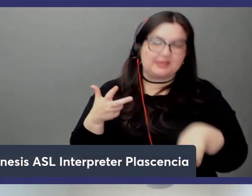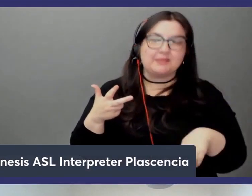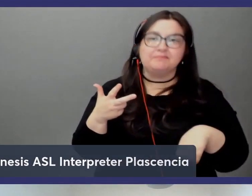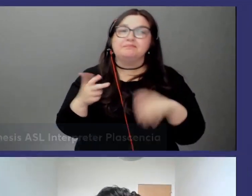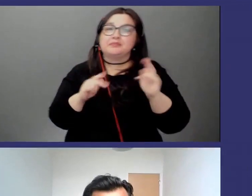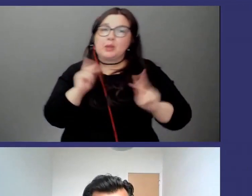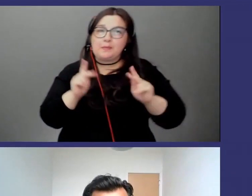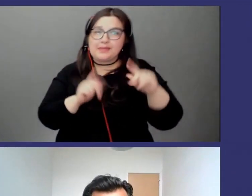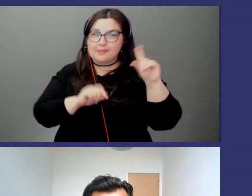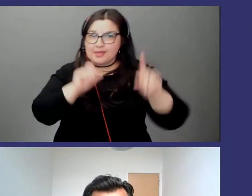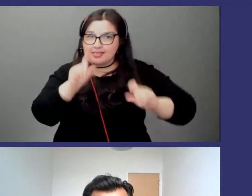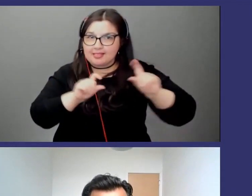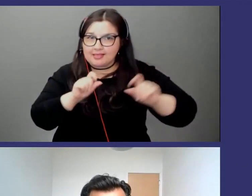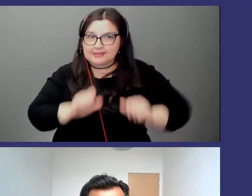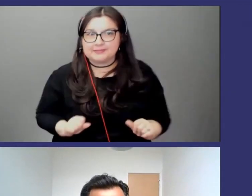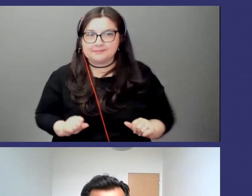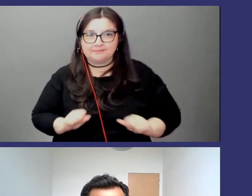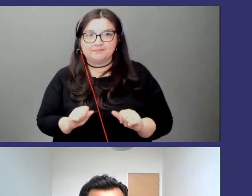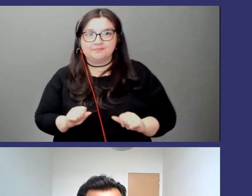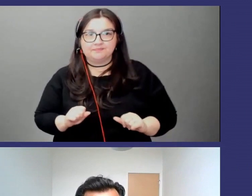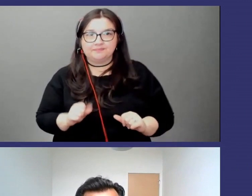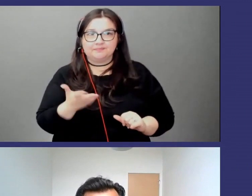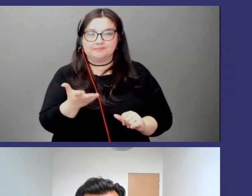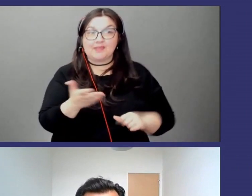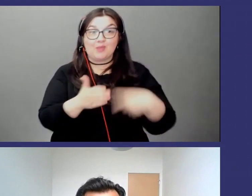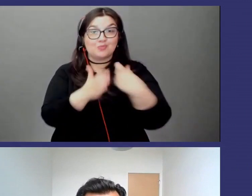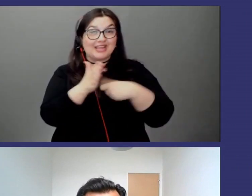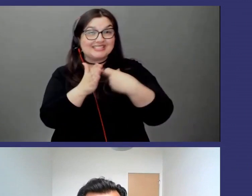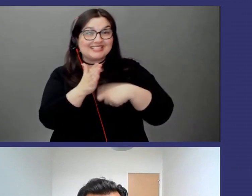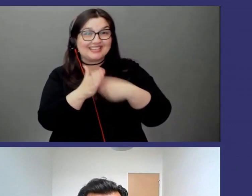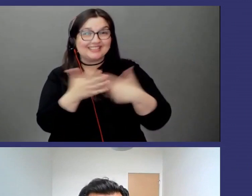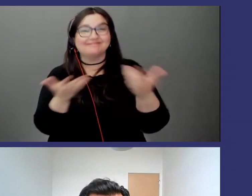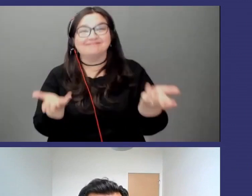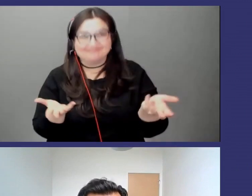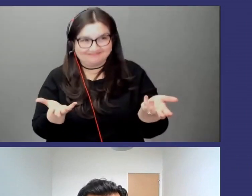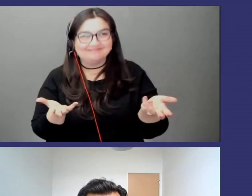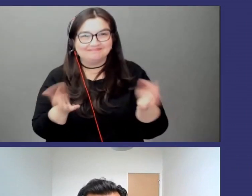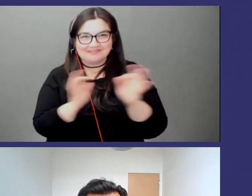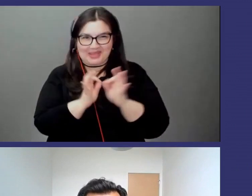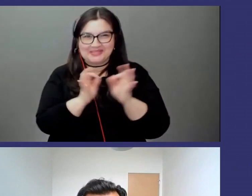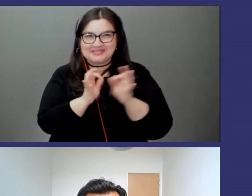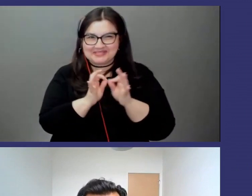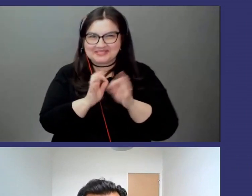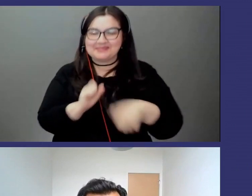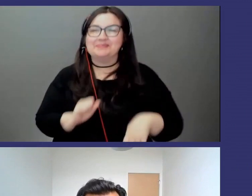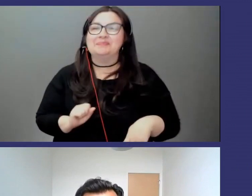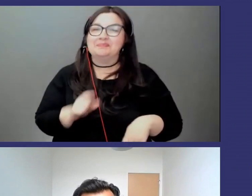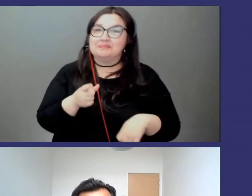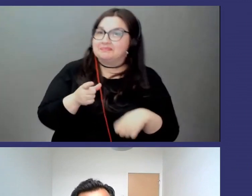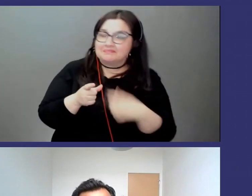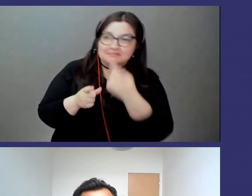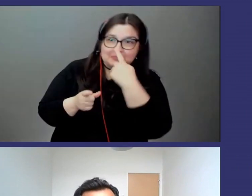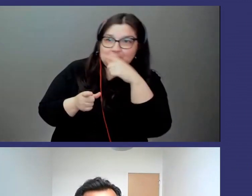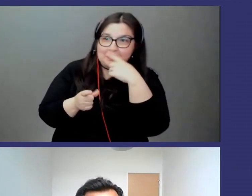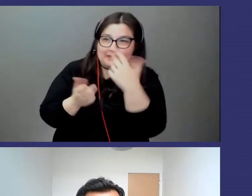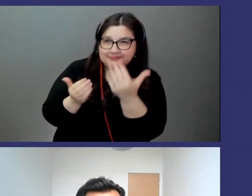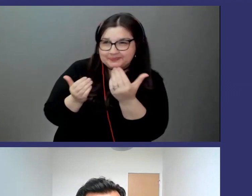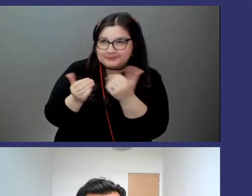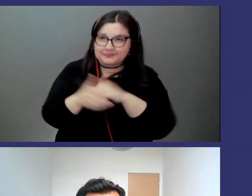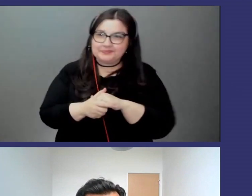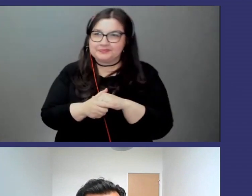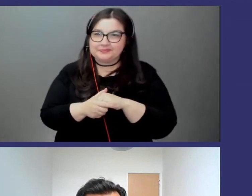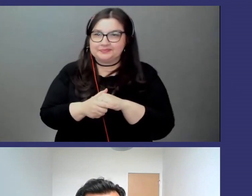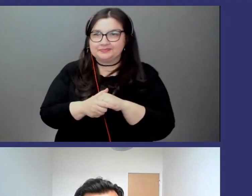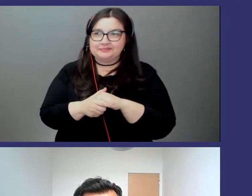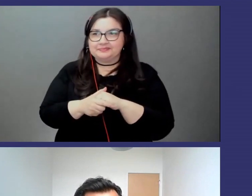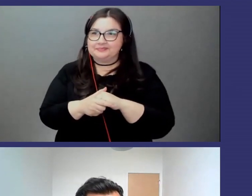about uh pricing cost for uh for memory db can you talk about that um and maybe give us